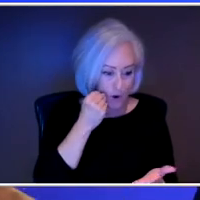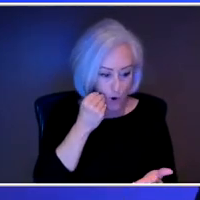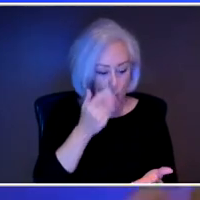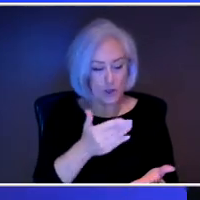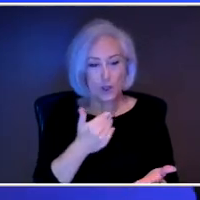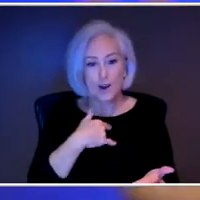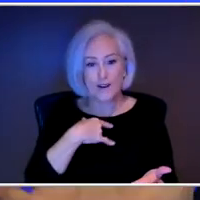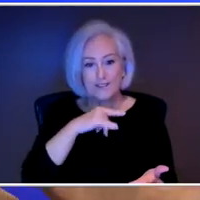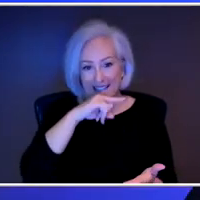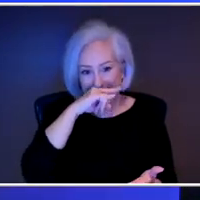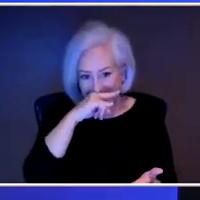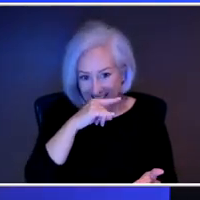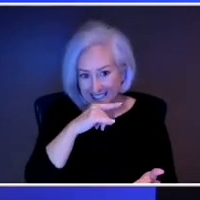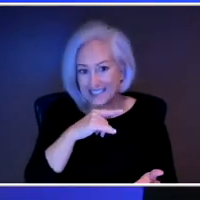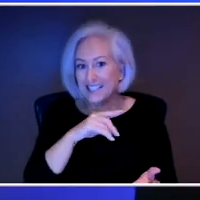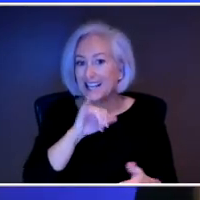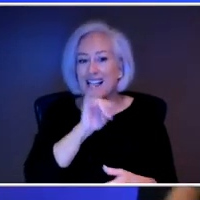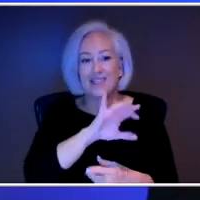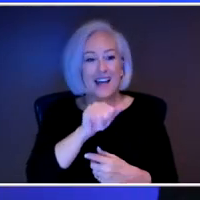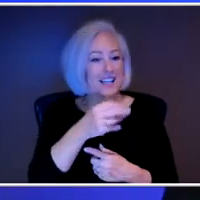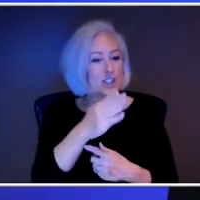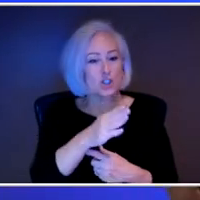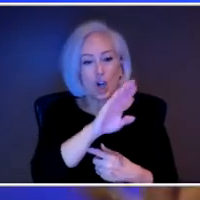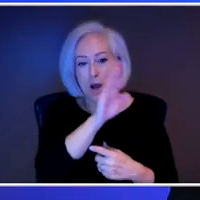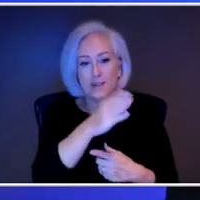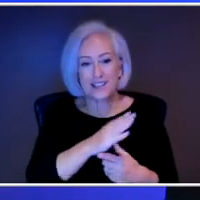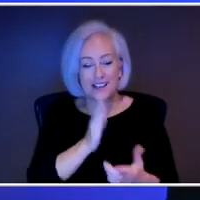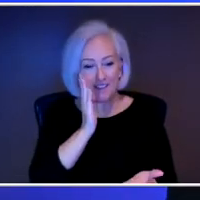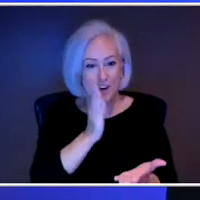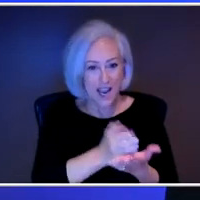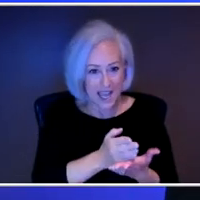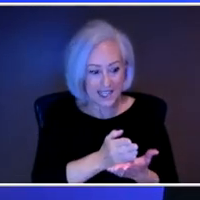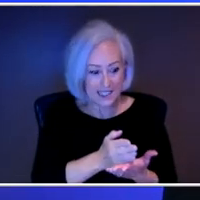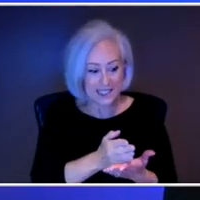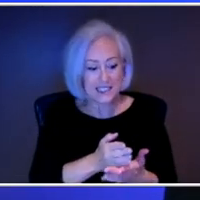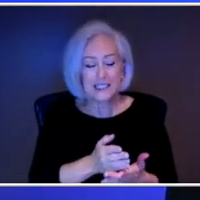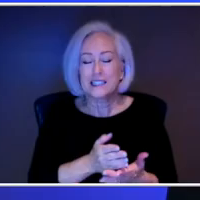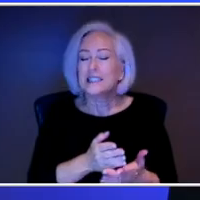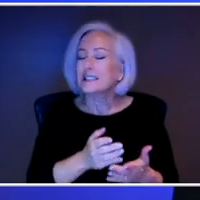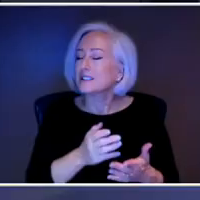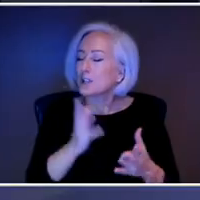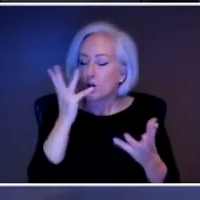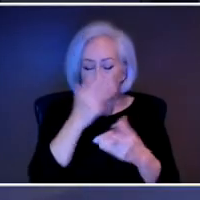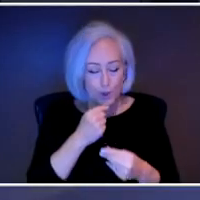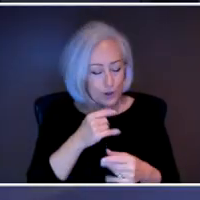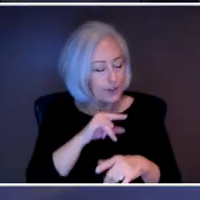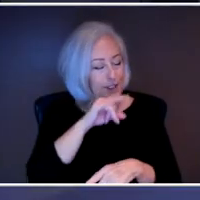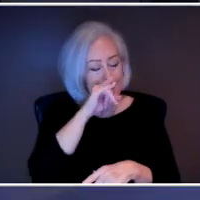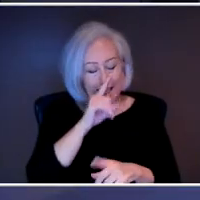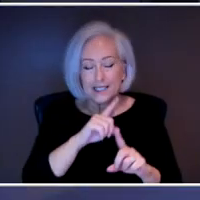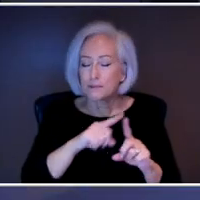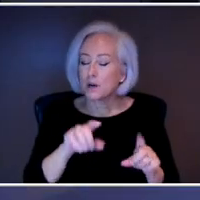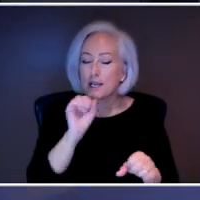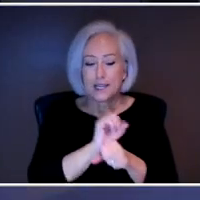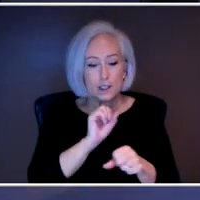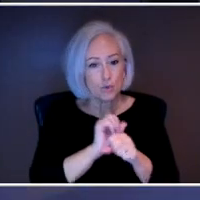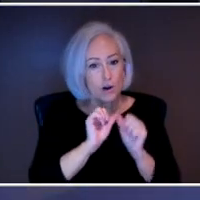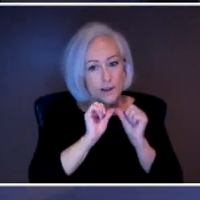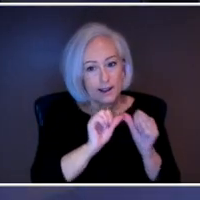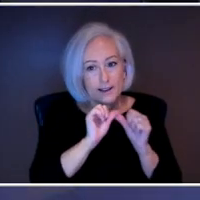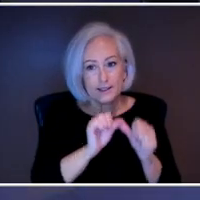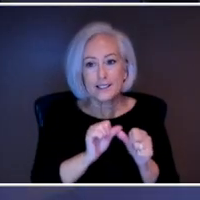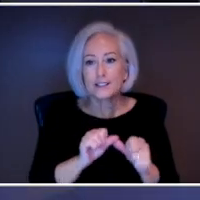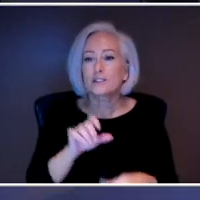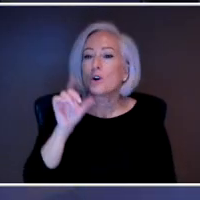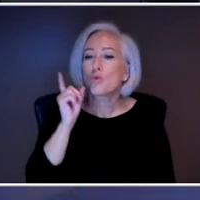wonderful, beautiful gifts. I'm going to give that. But they are work. It's a real. It's a whole new job. I've talked about that. We come home from work and it's like I got to get mentally geared up